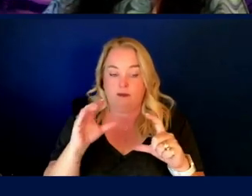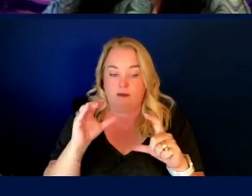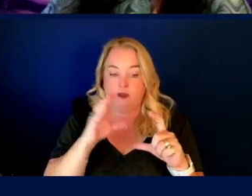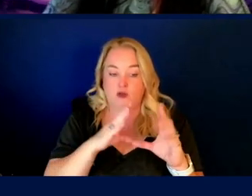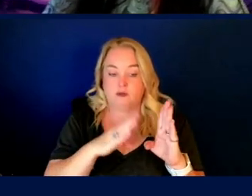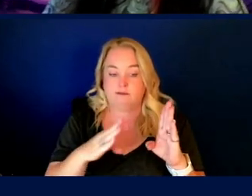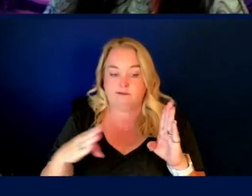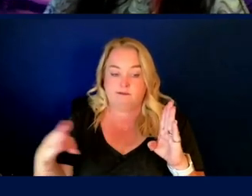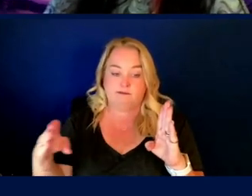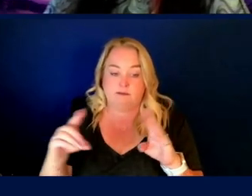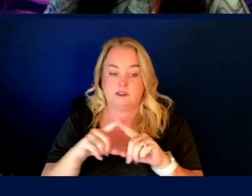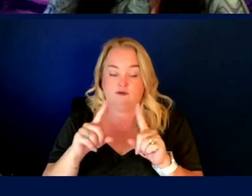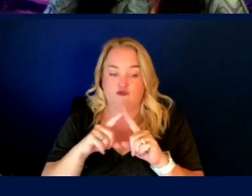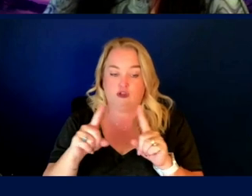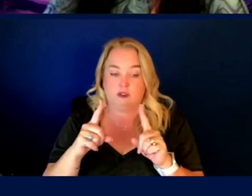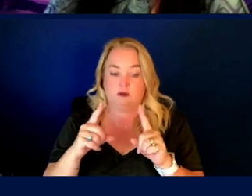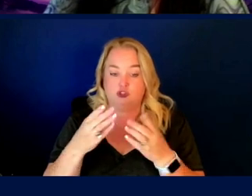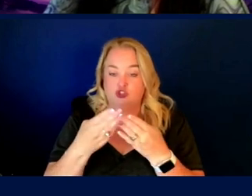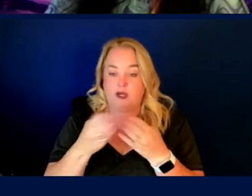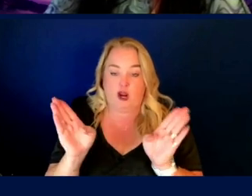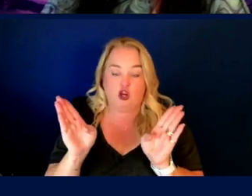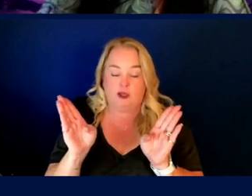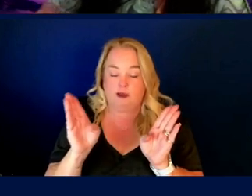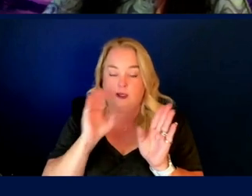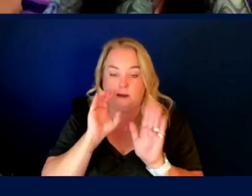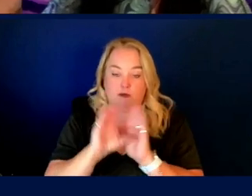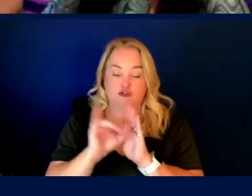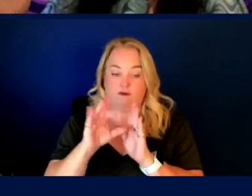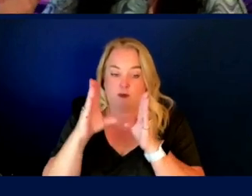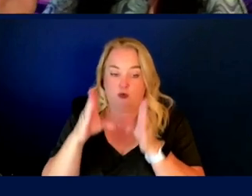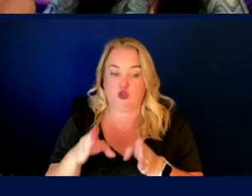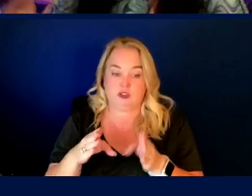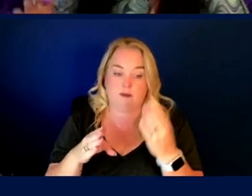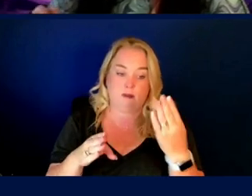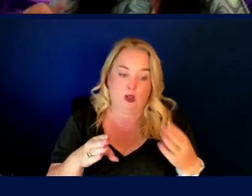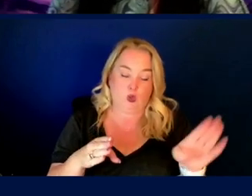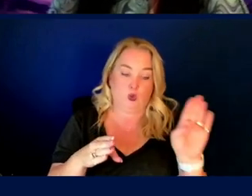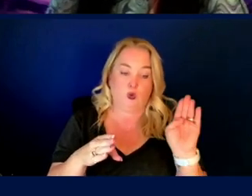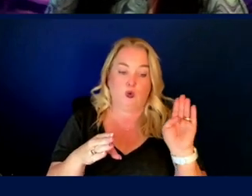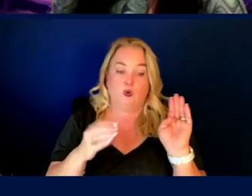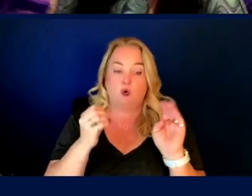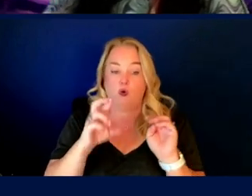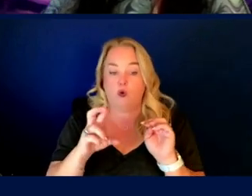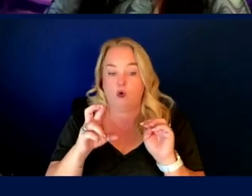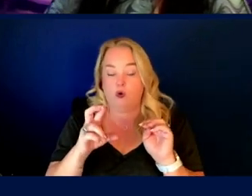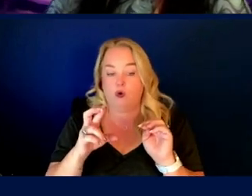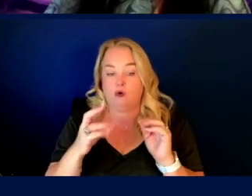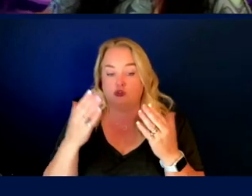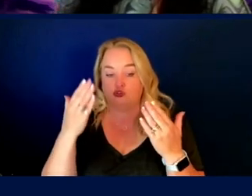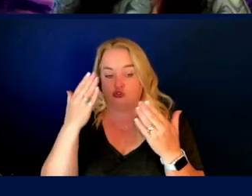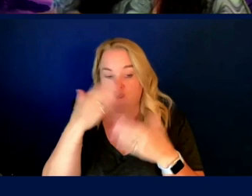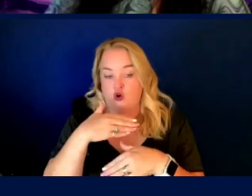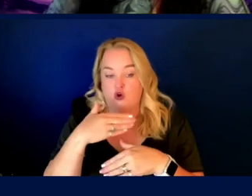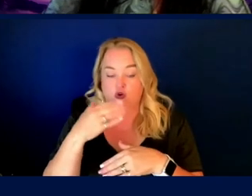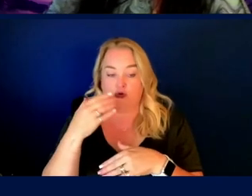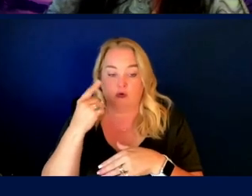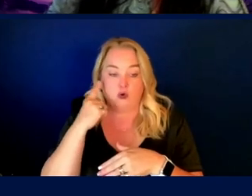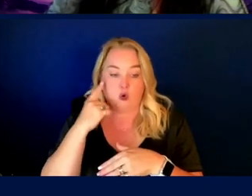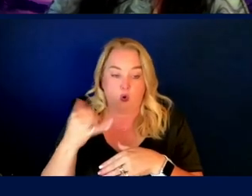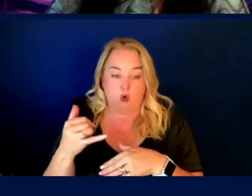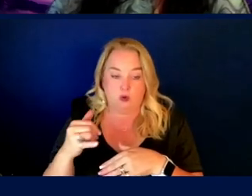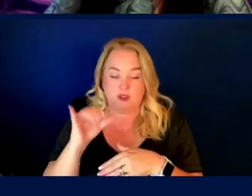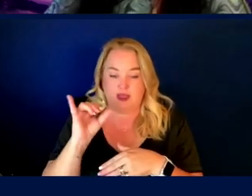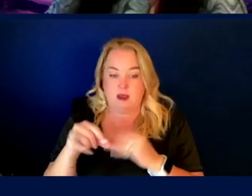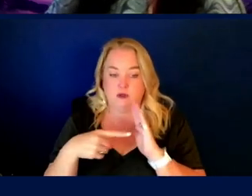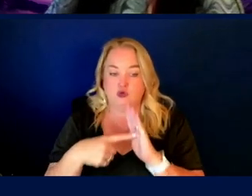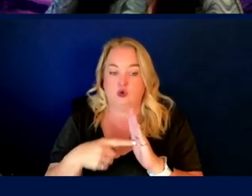generic, uh, image of a person. Some of them are blue. Some of them are, uh, sort of a deep brassy gold. And those, uh, represent